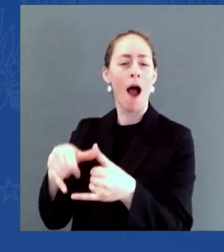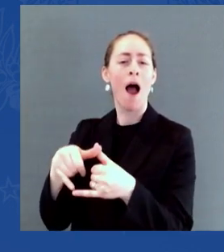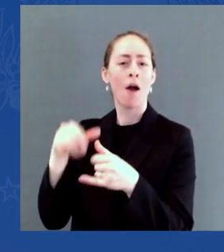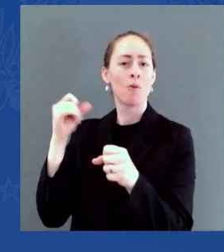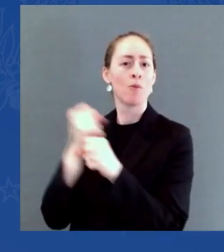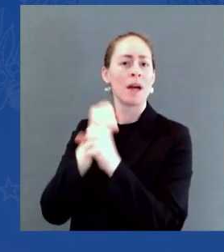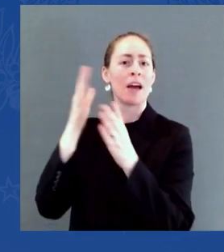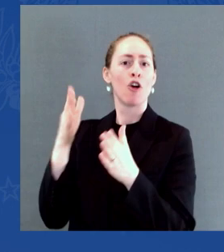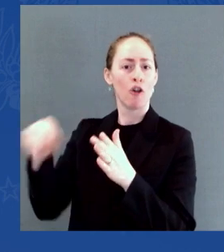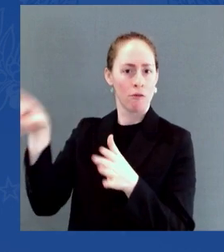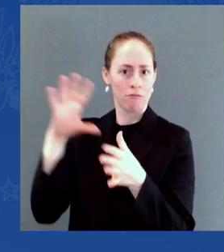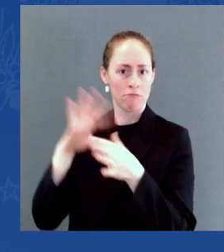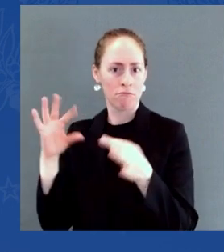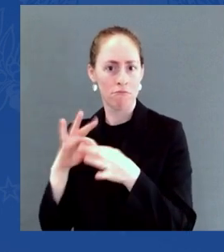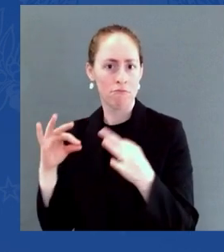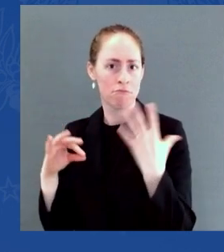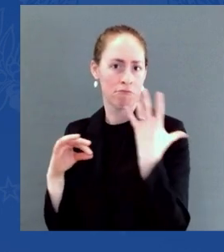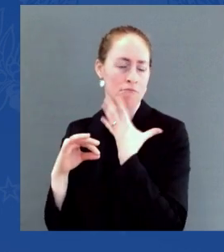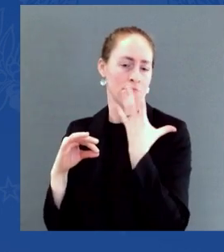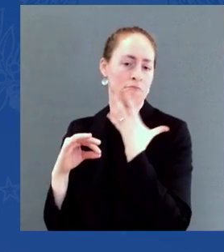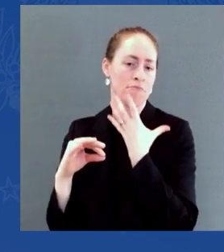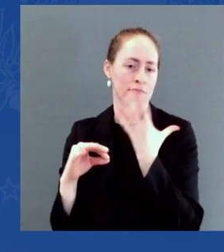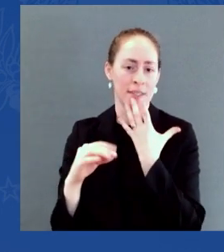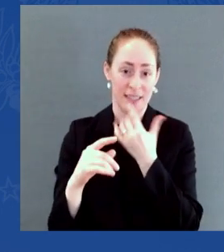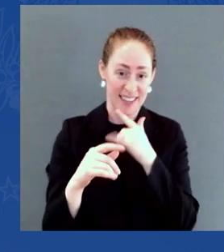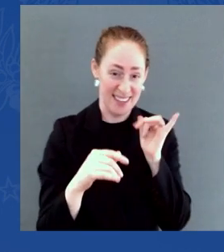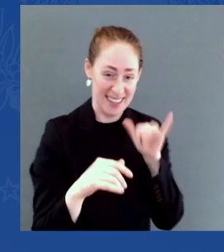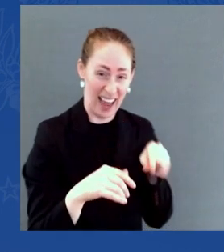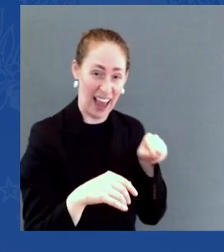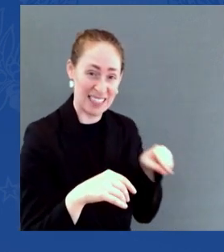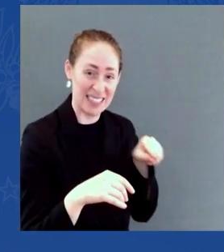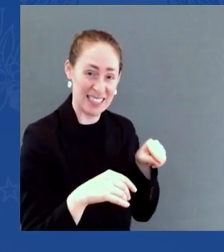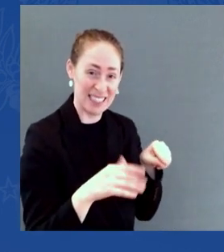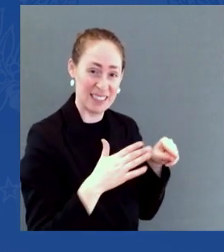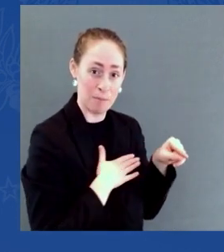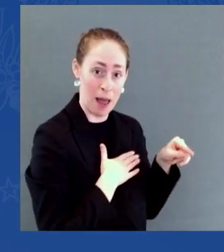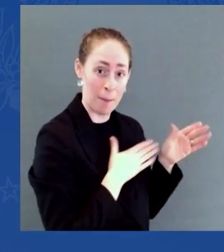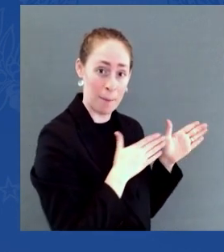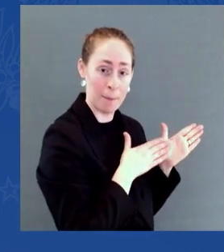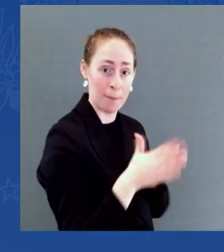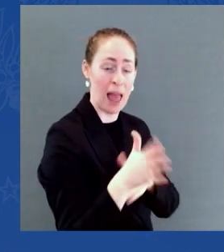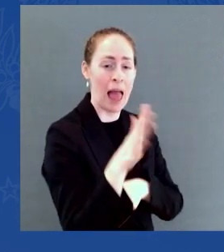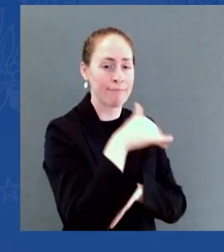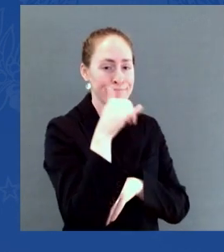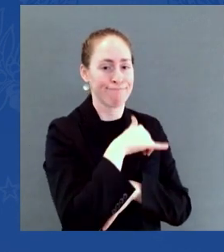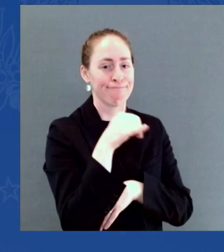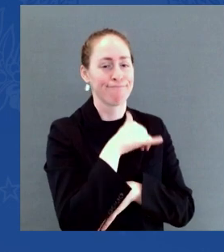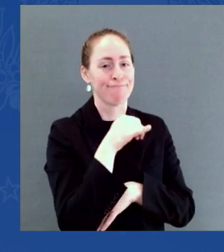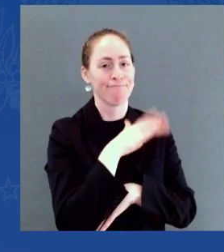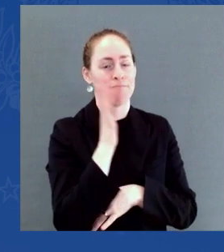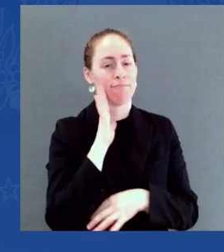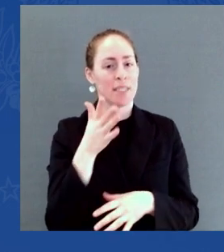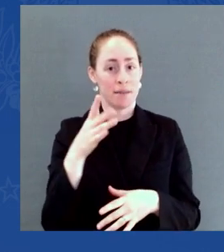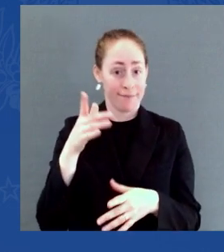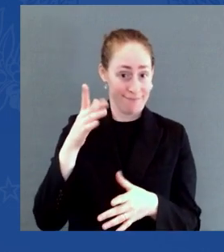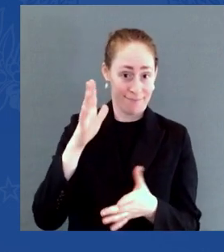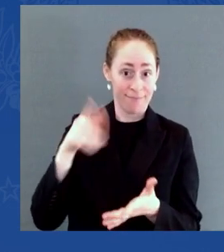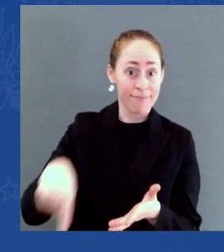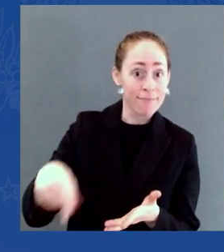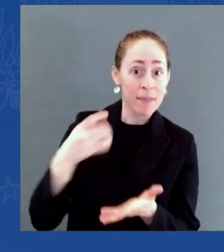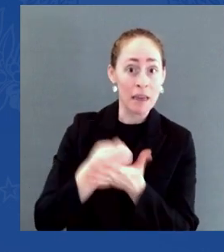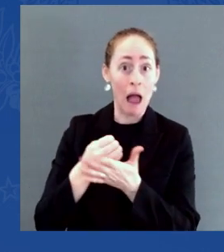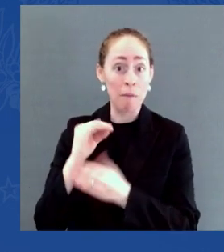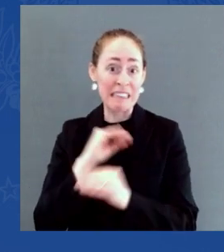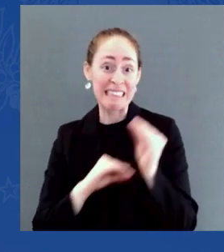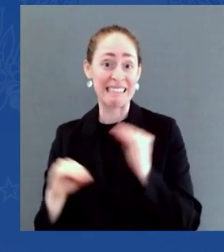Two of the leading radiating agencies on Wall Street confirmed this month that my plan will not, will not add to